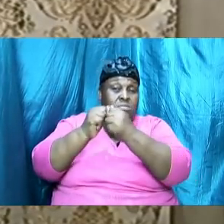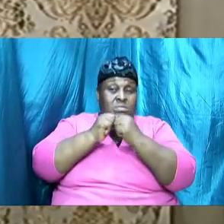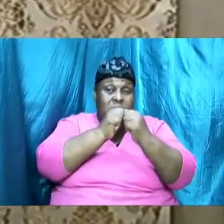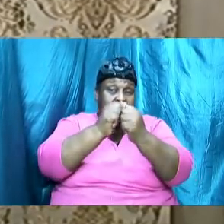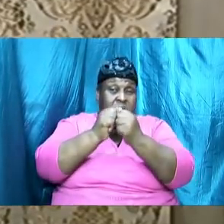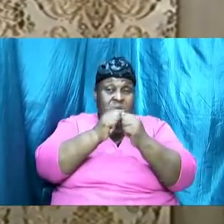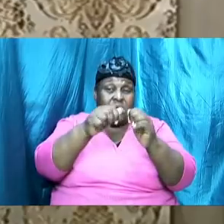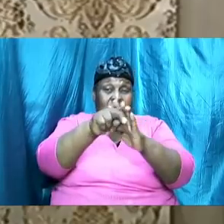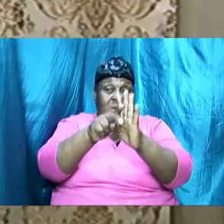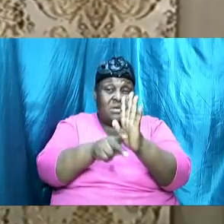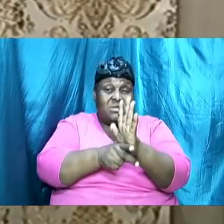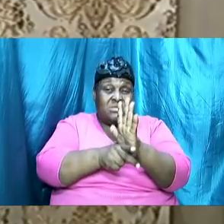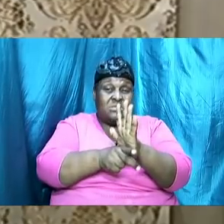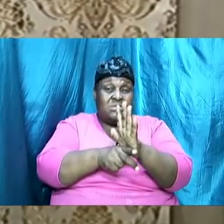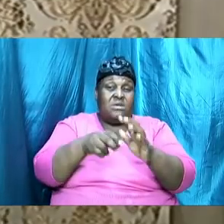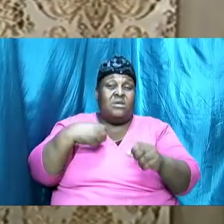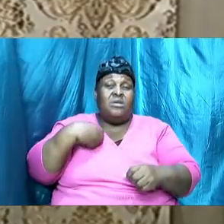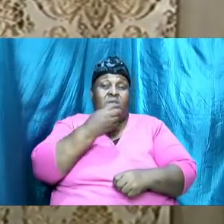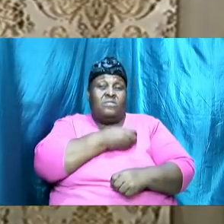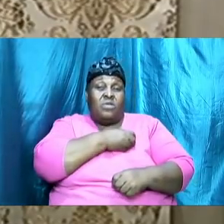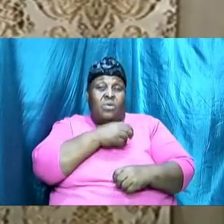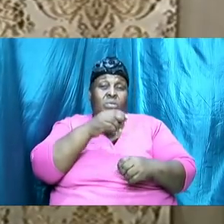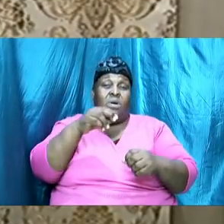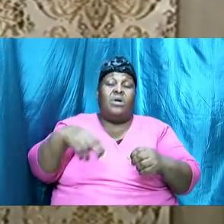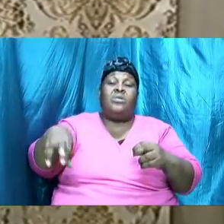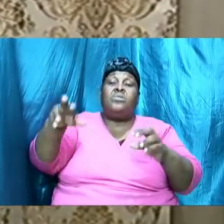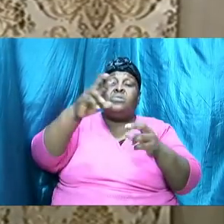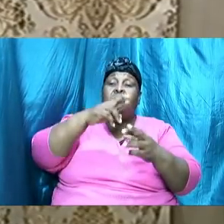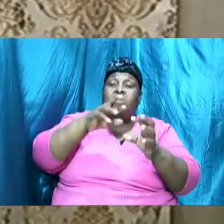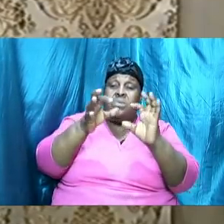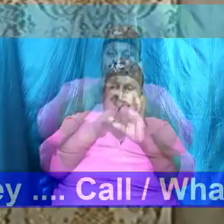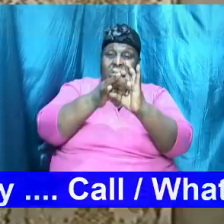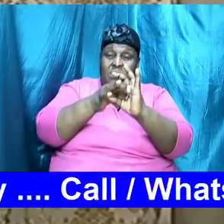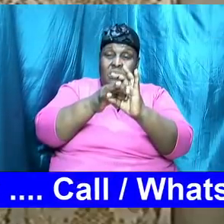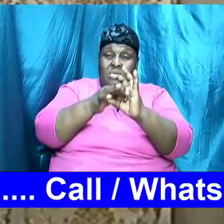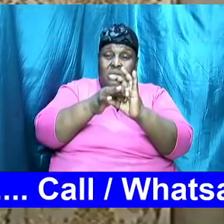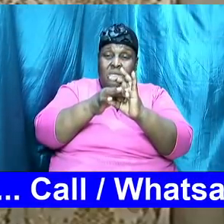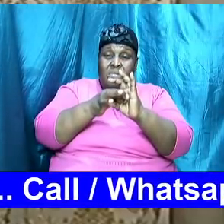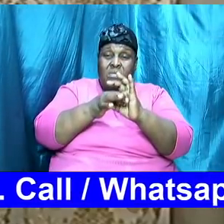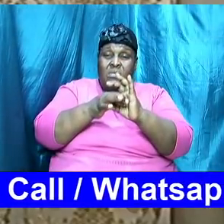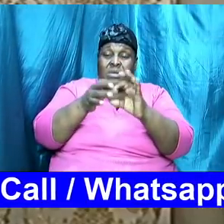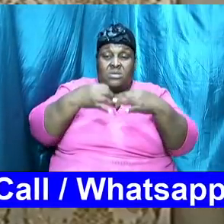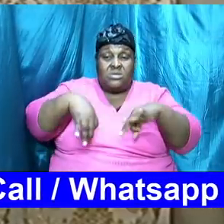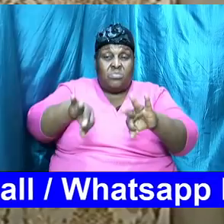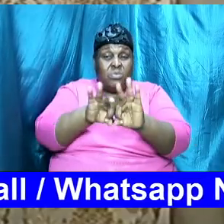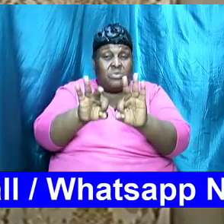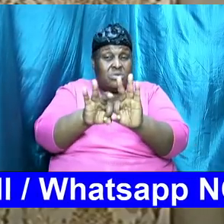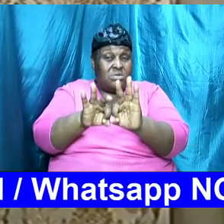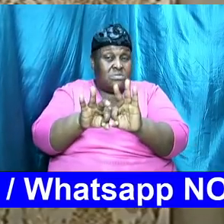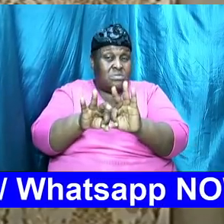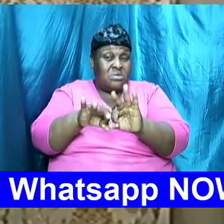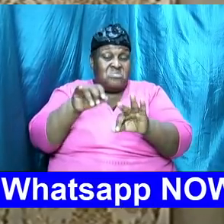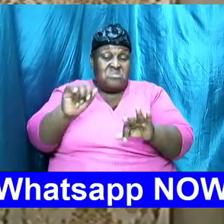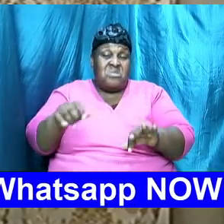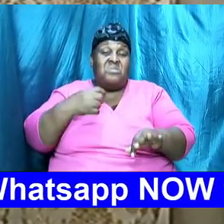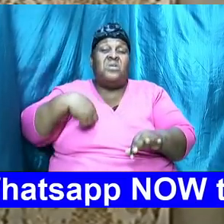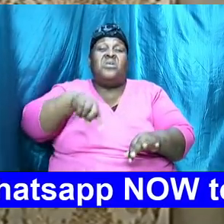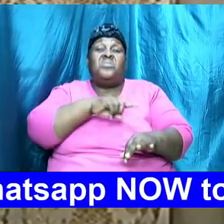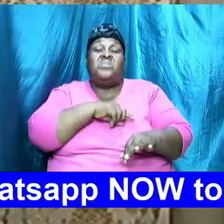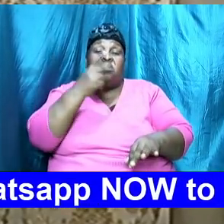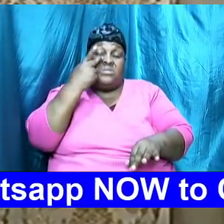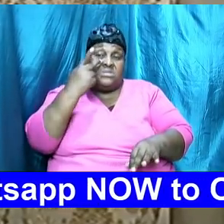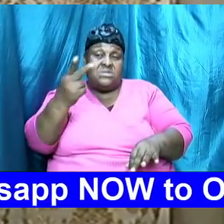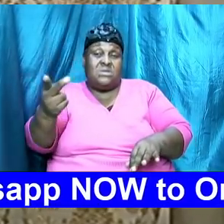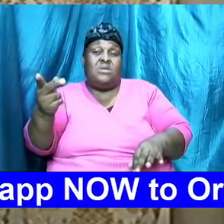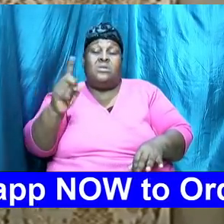of our relationship it is extremely important that we see